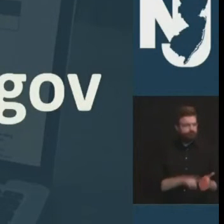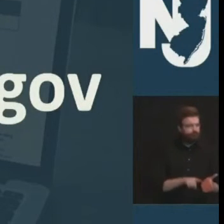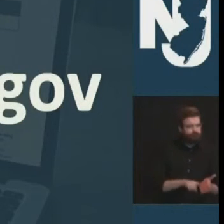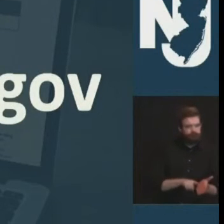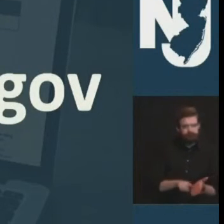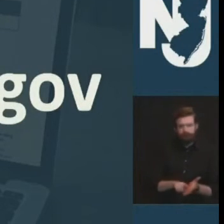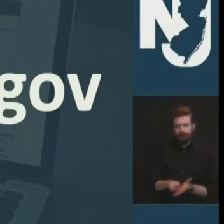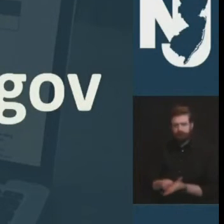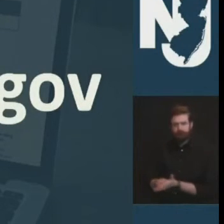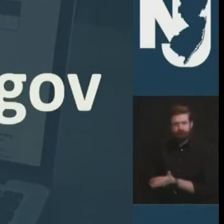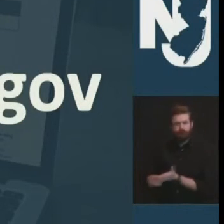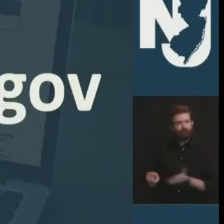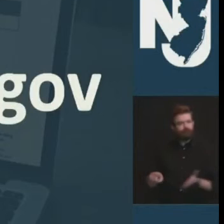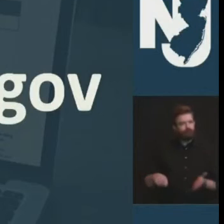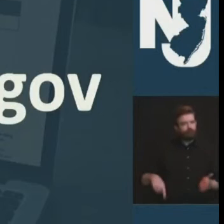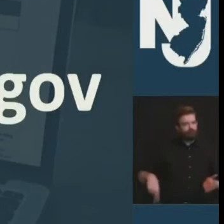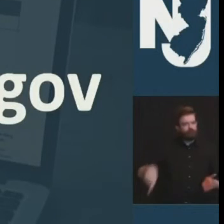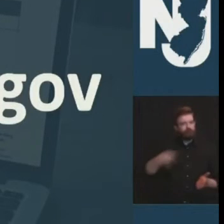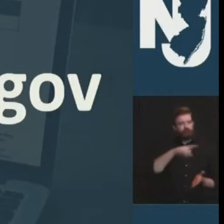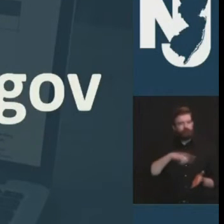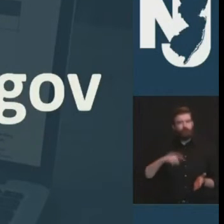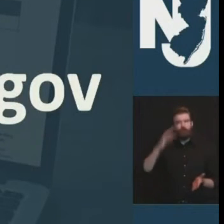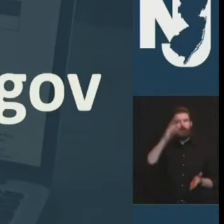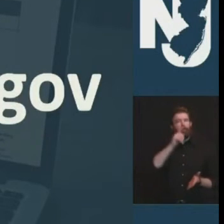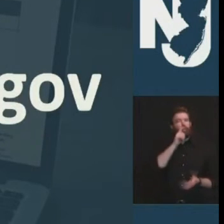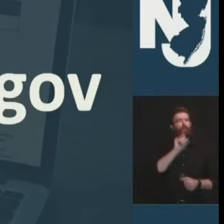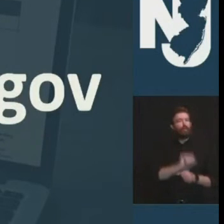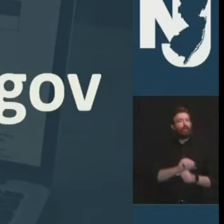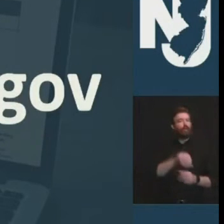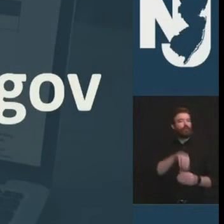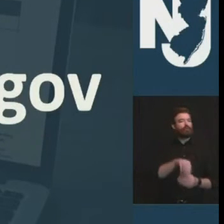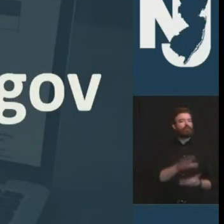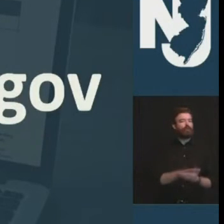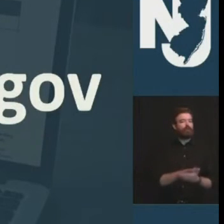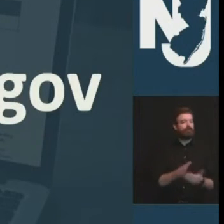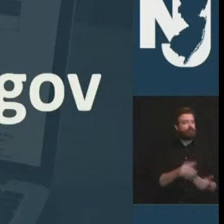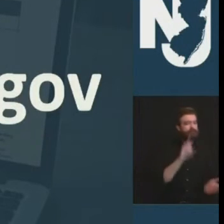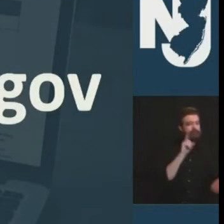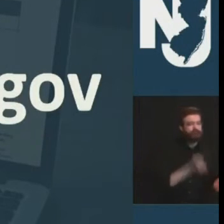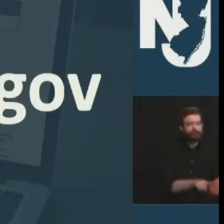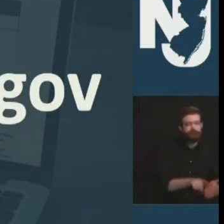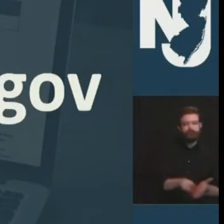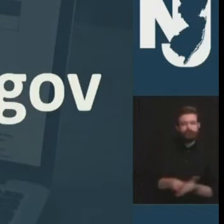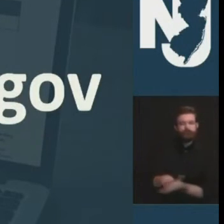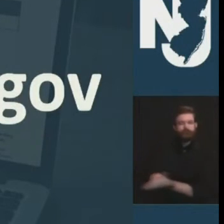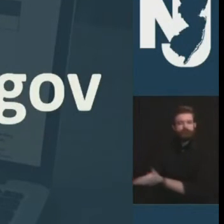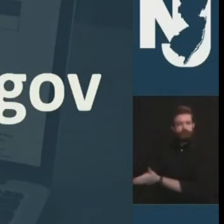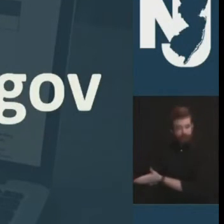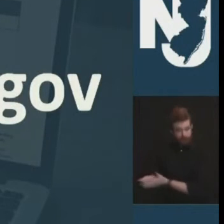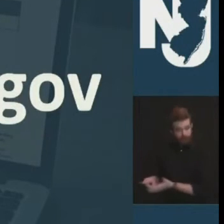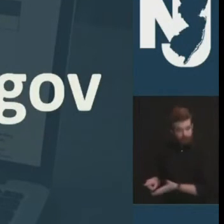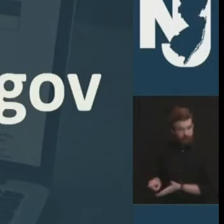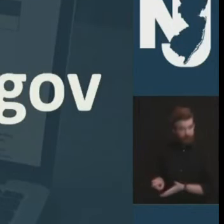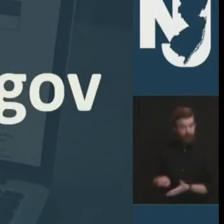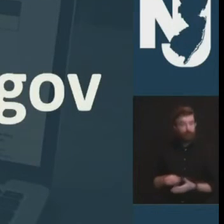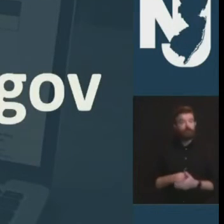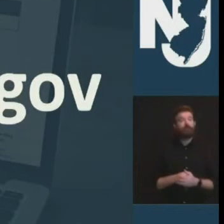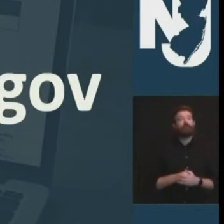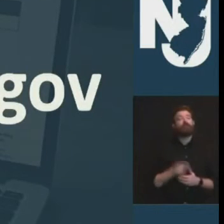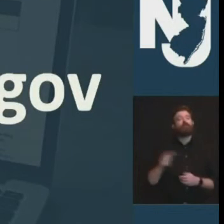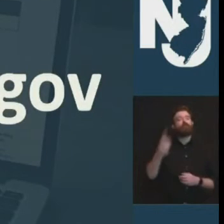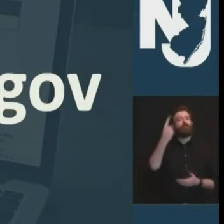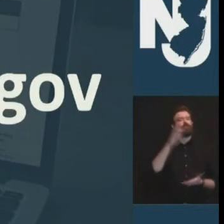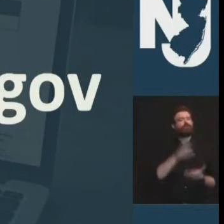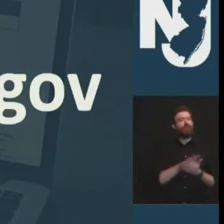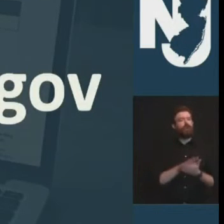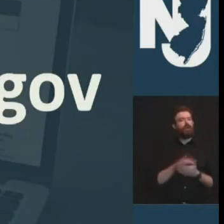is not to say a couple of things by the way it's not to say that there is not transmission and in fact one of our kids schools had this from outside the school into